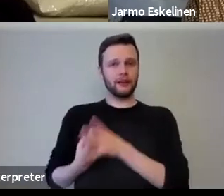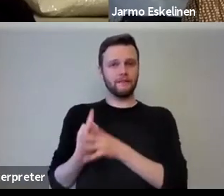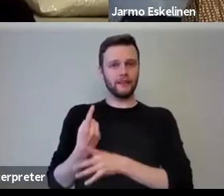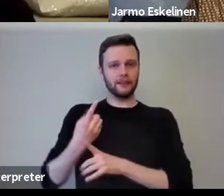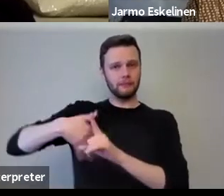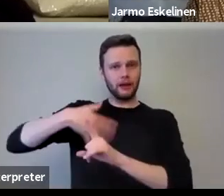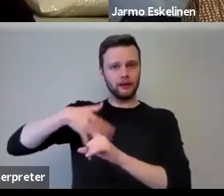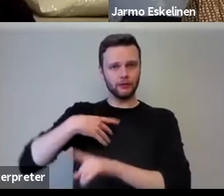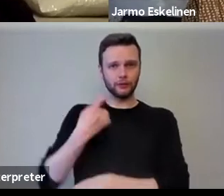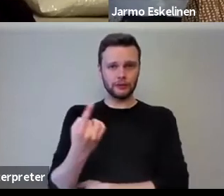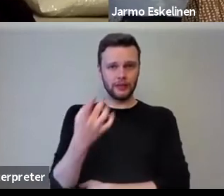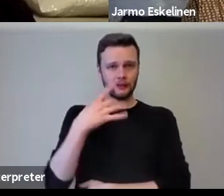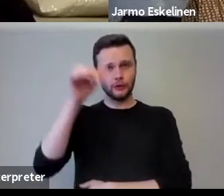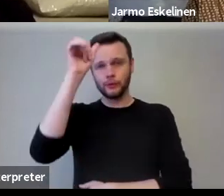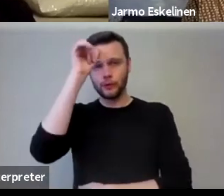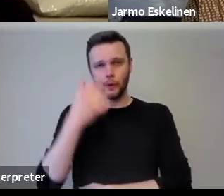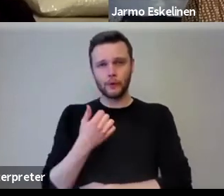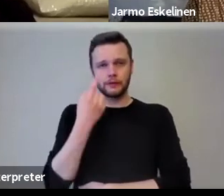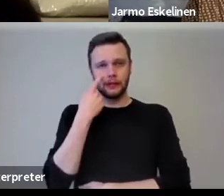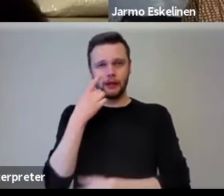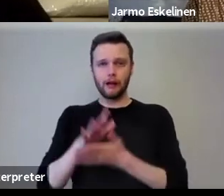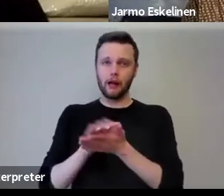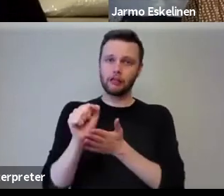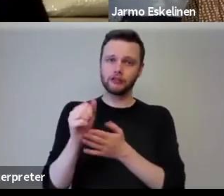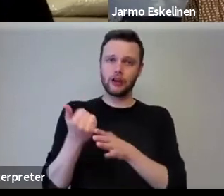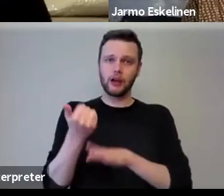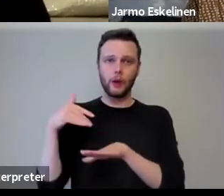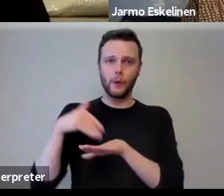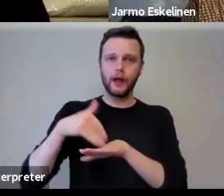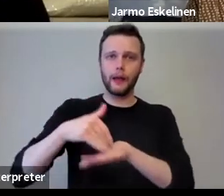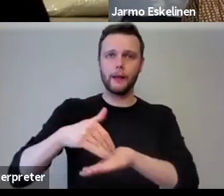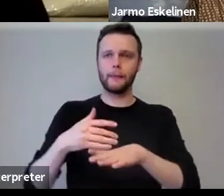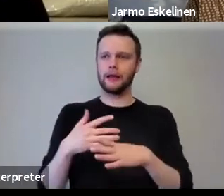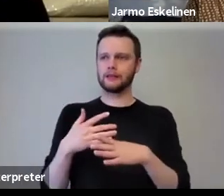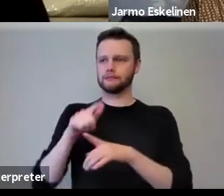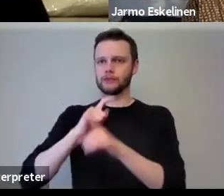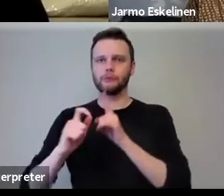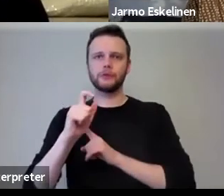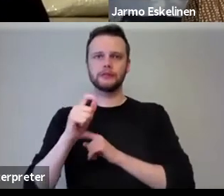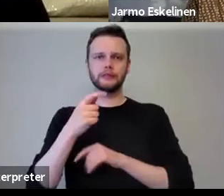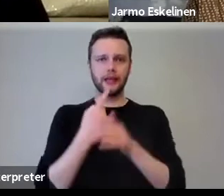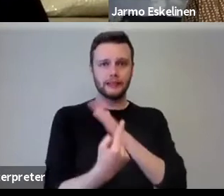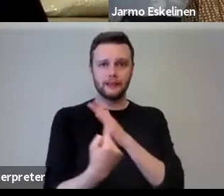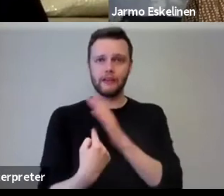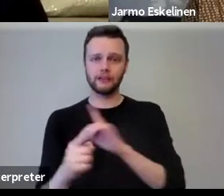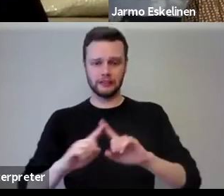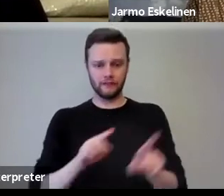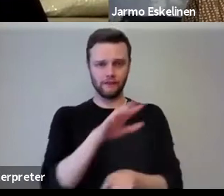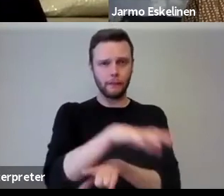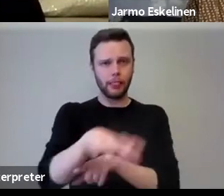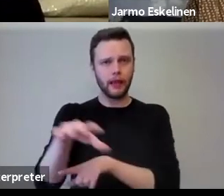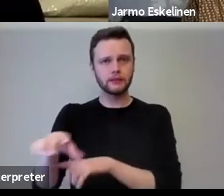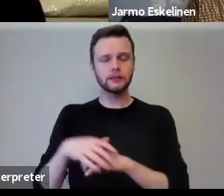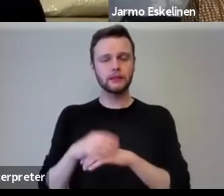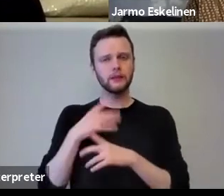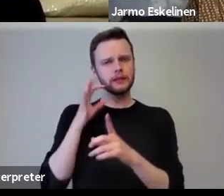-versed in, in seeing how culture can impact on individuals and communities in different cities in the world. What's, what's